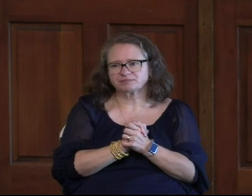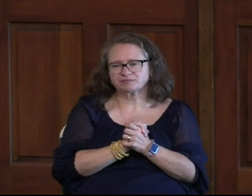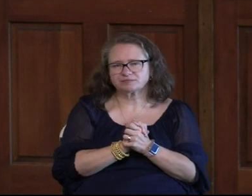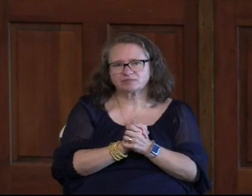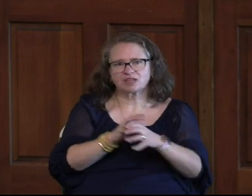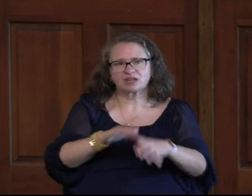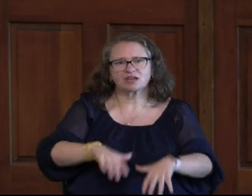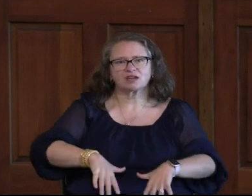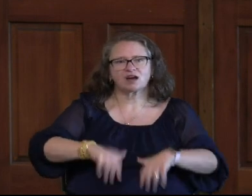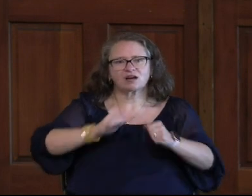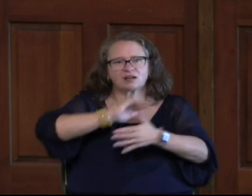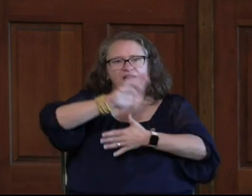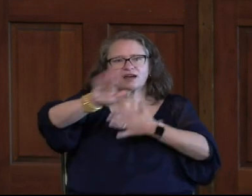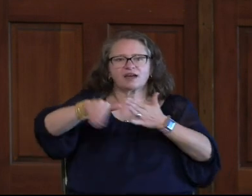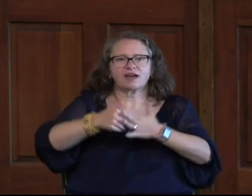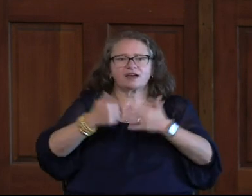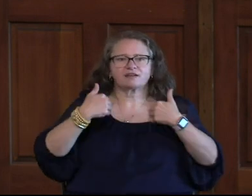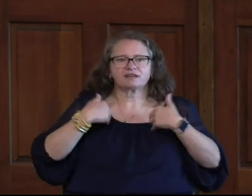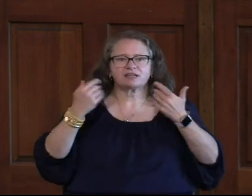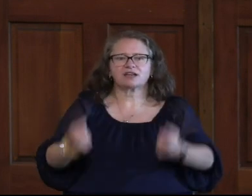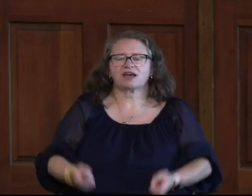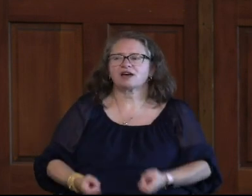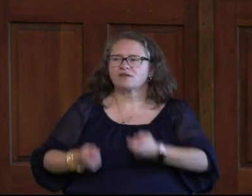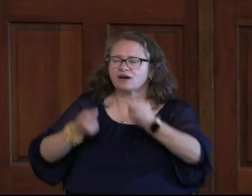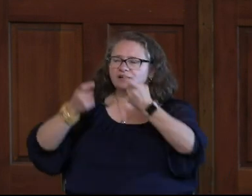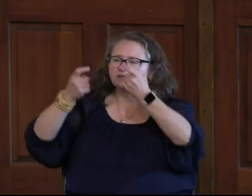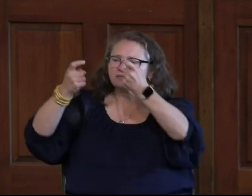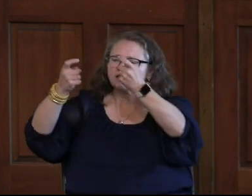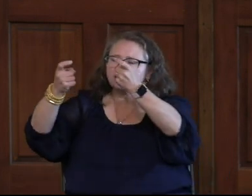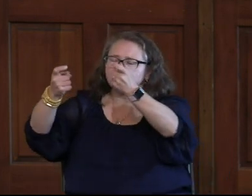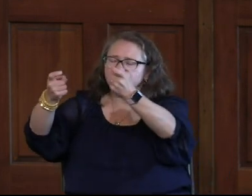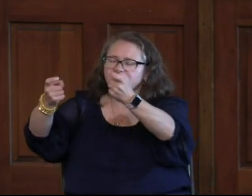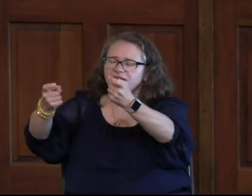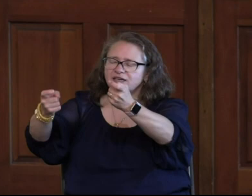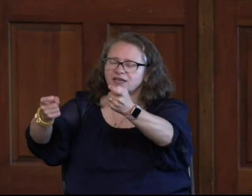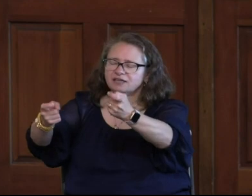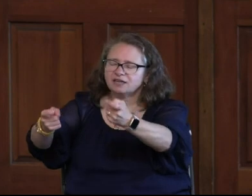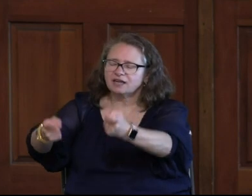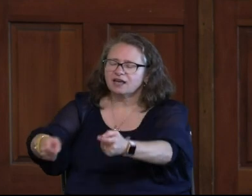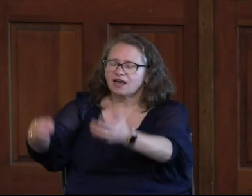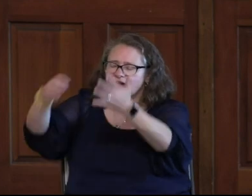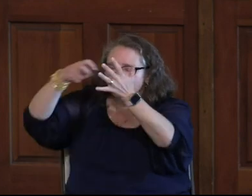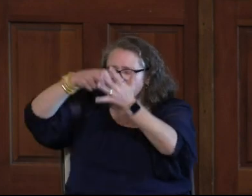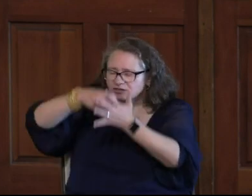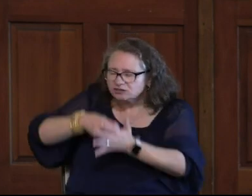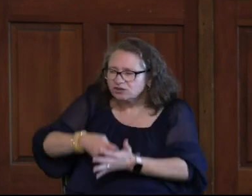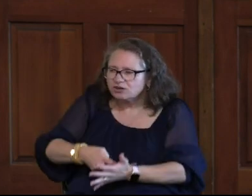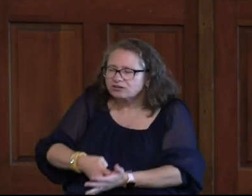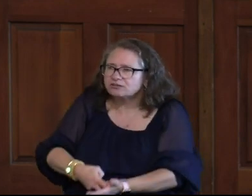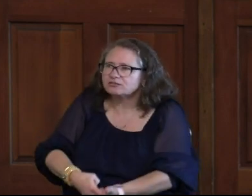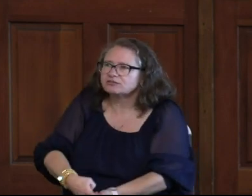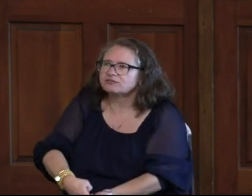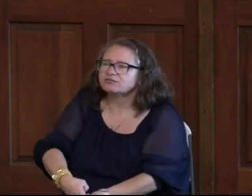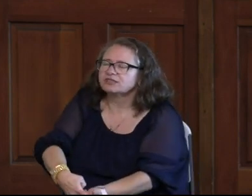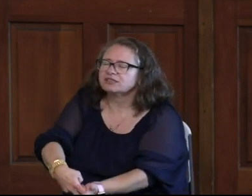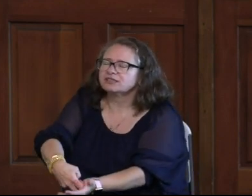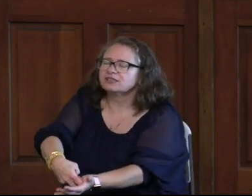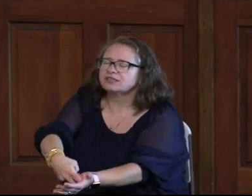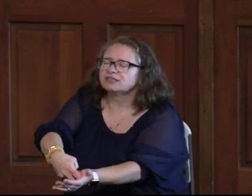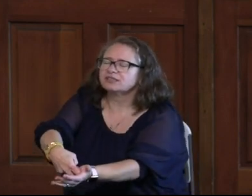Taking all I have and now I'm laying it At your